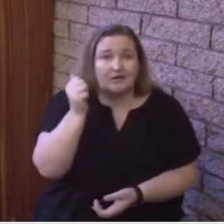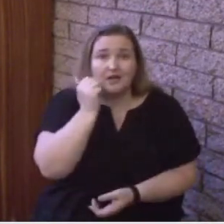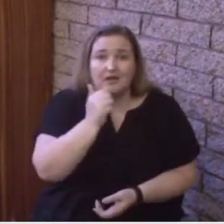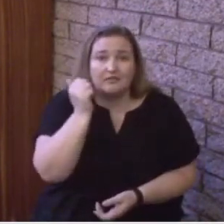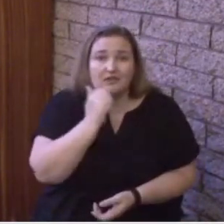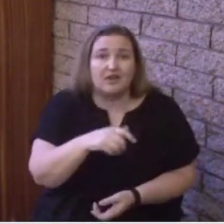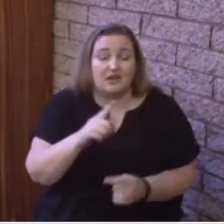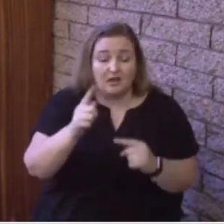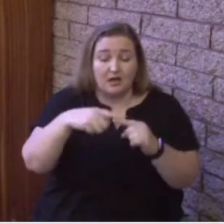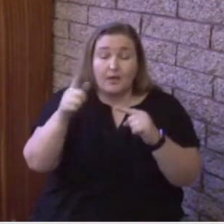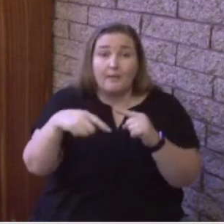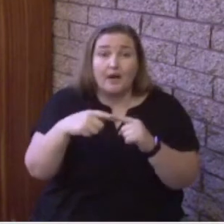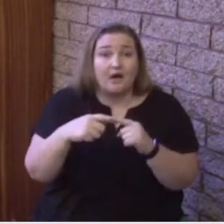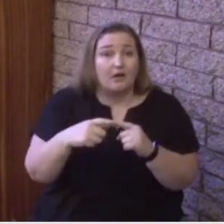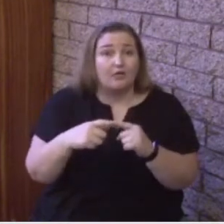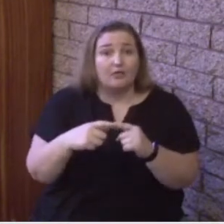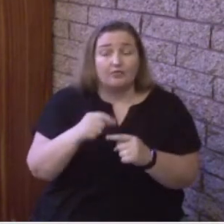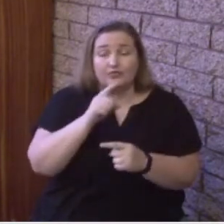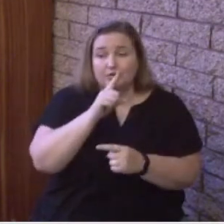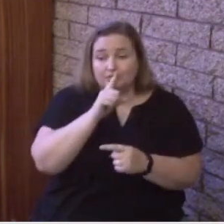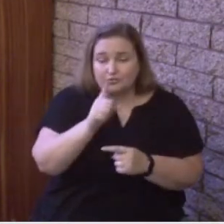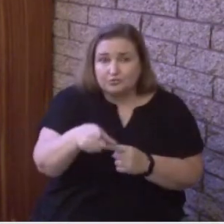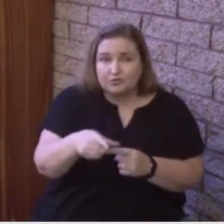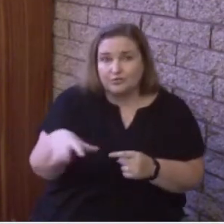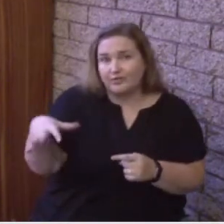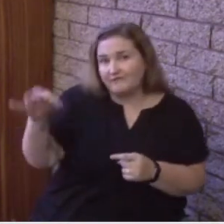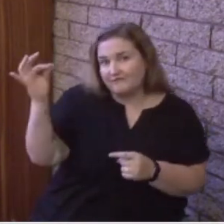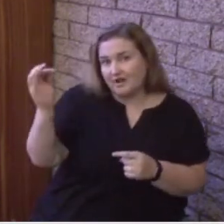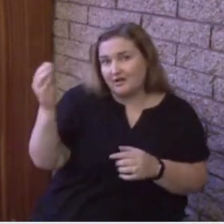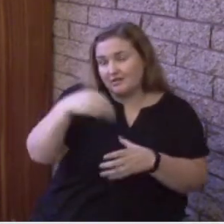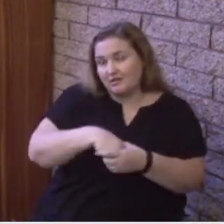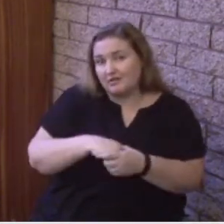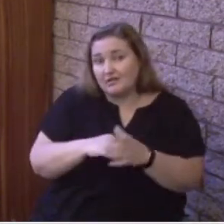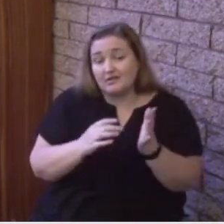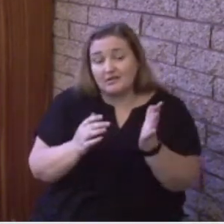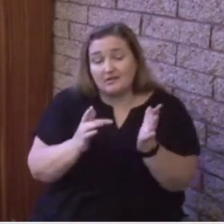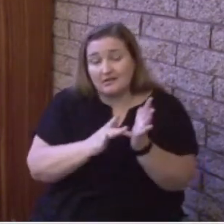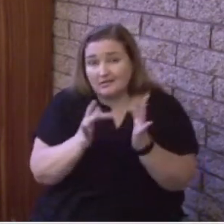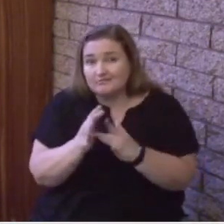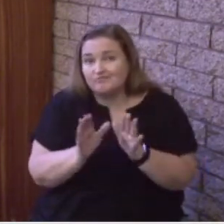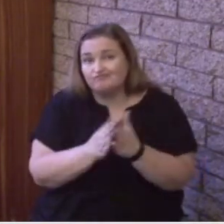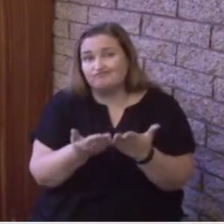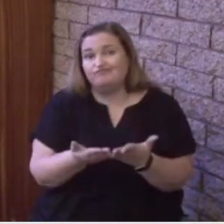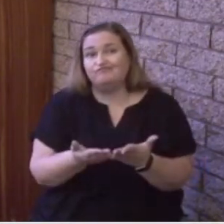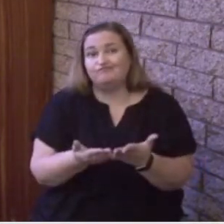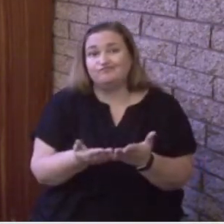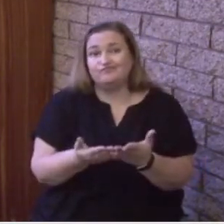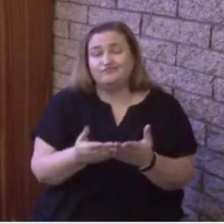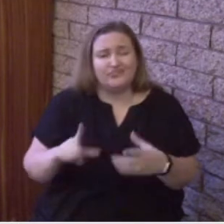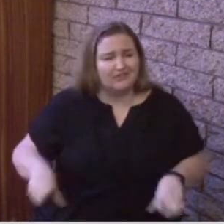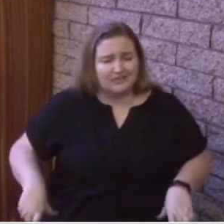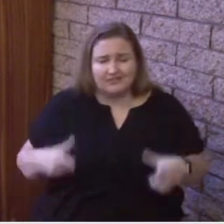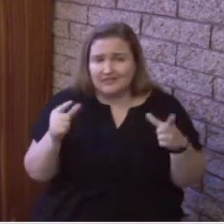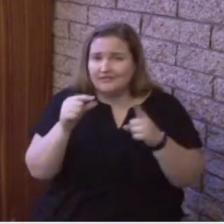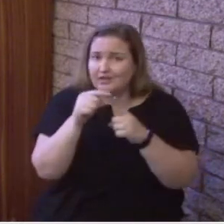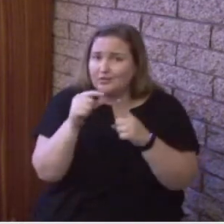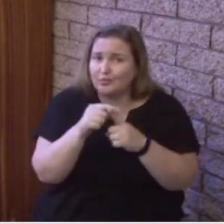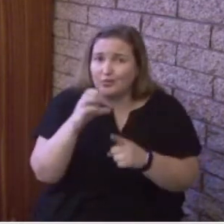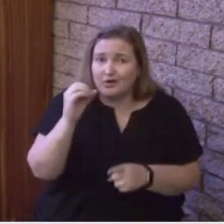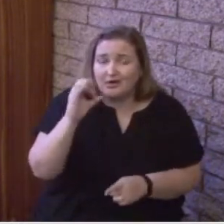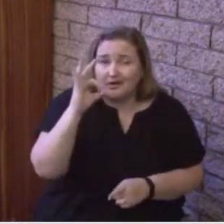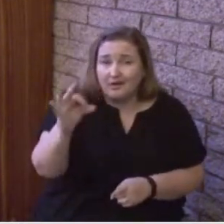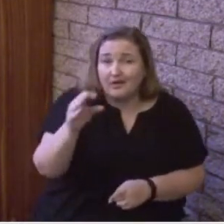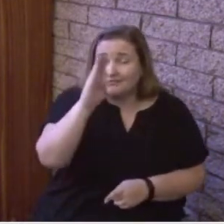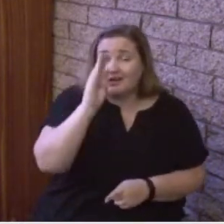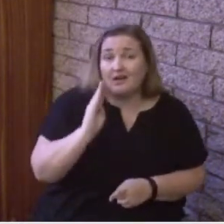found within these pages, the truth found in the living Word of God. It is the Holy Spirit